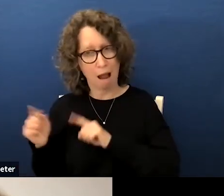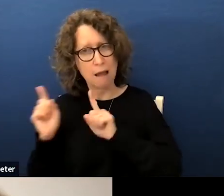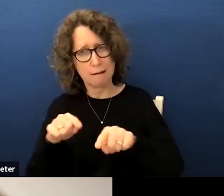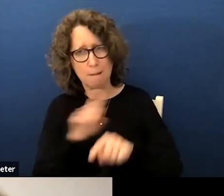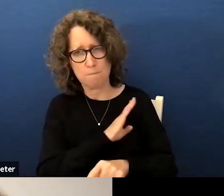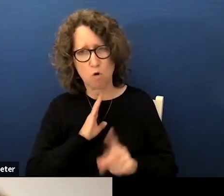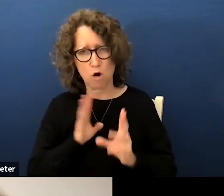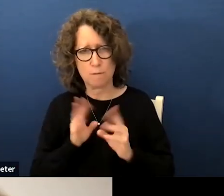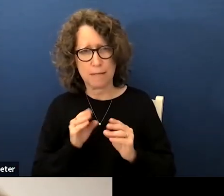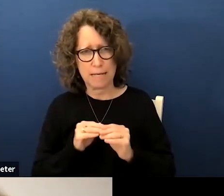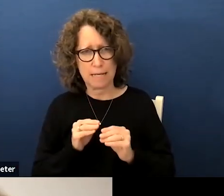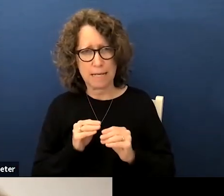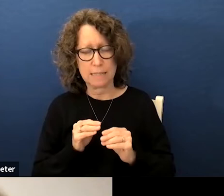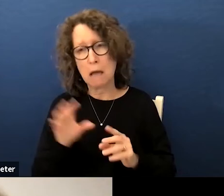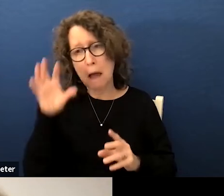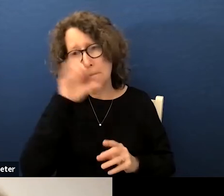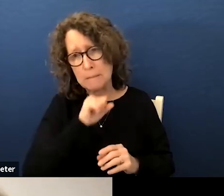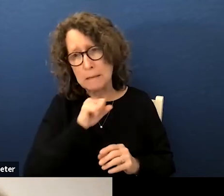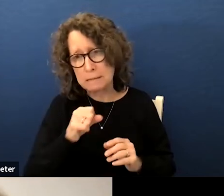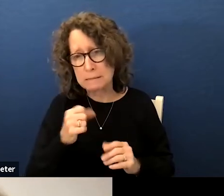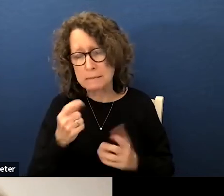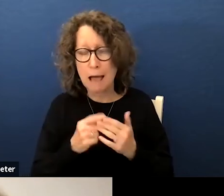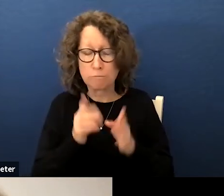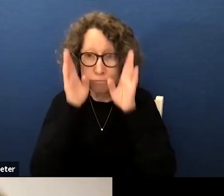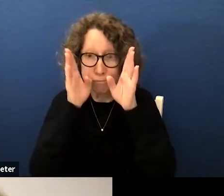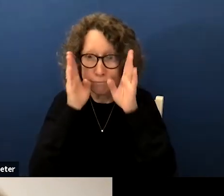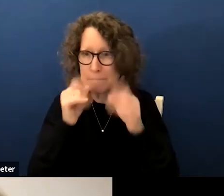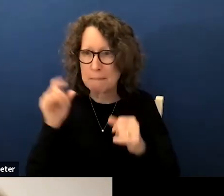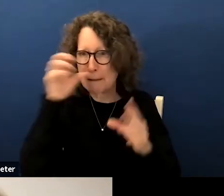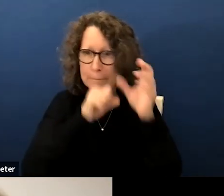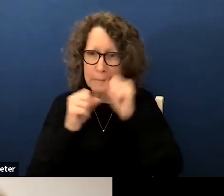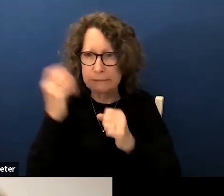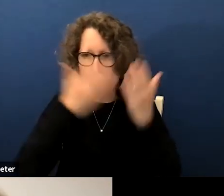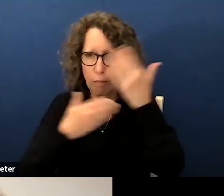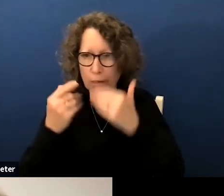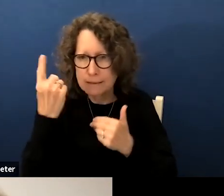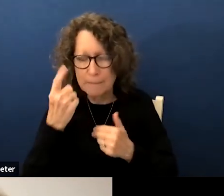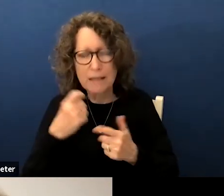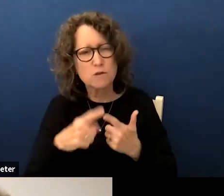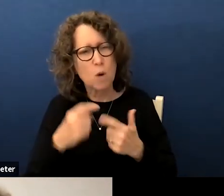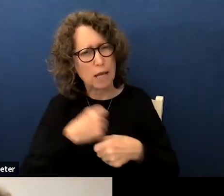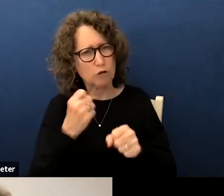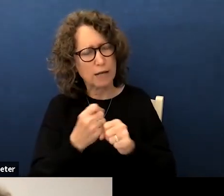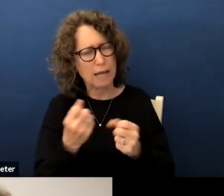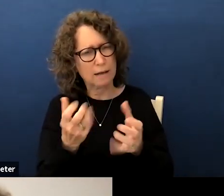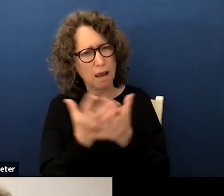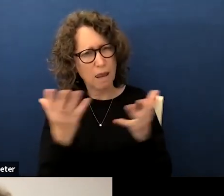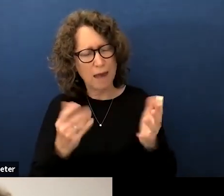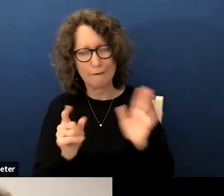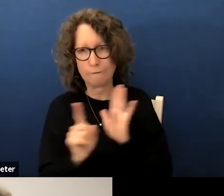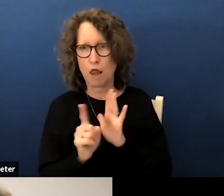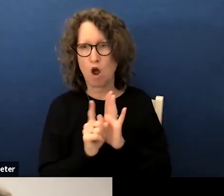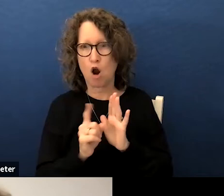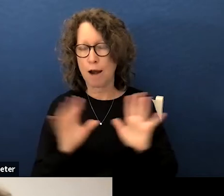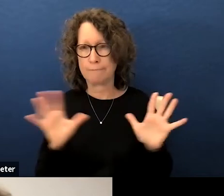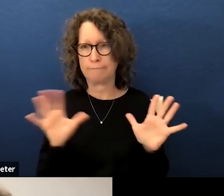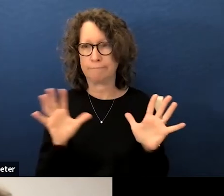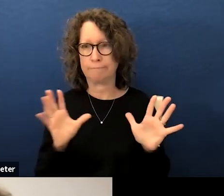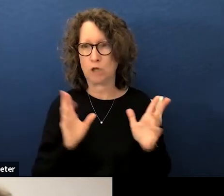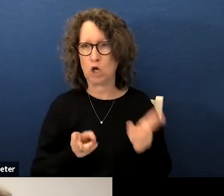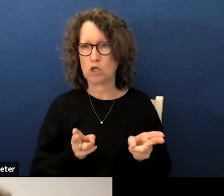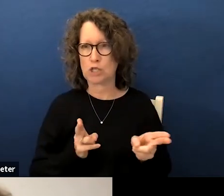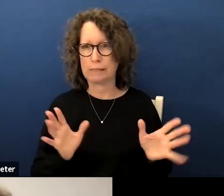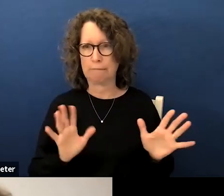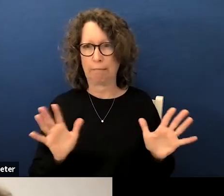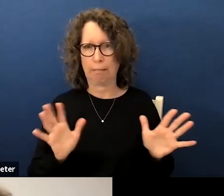granted I miss things I'm not perfect so it created a lot of alarm and urgency